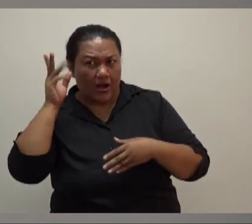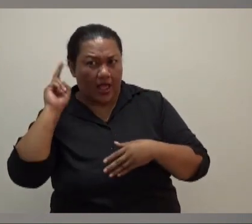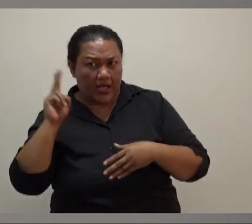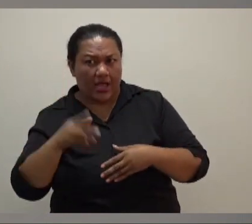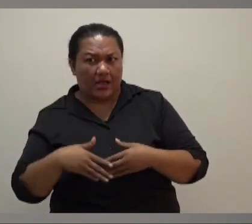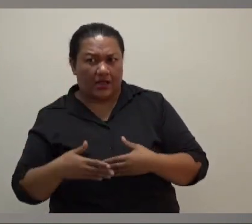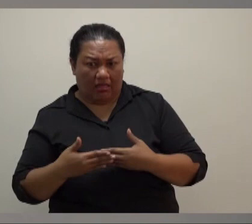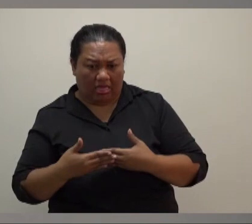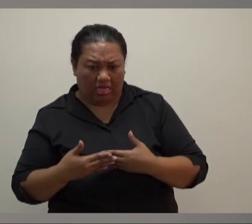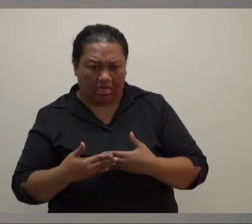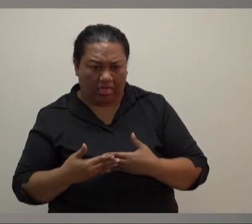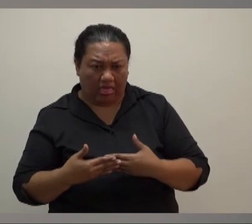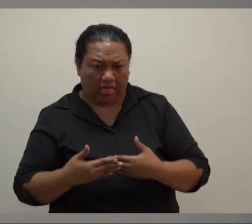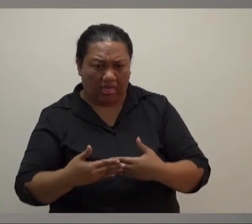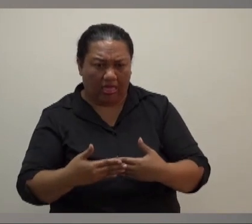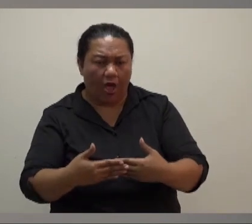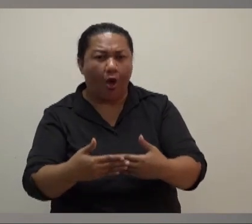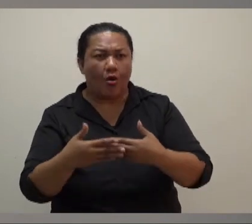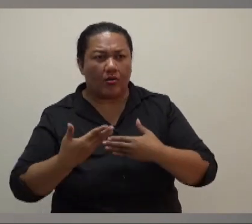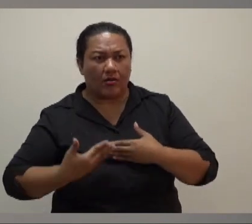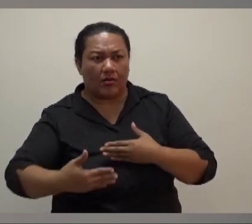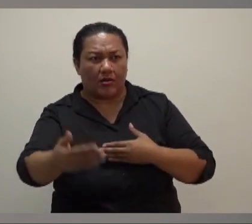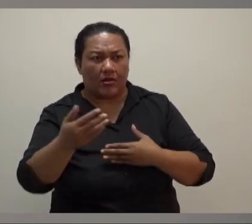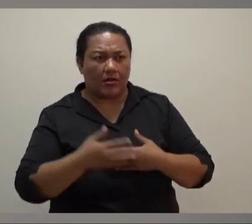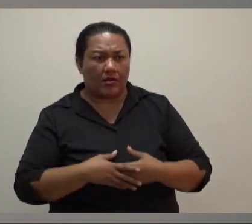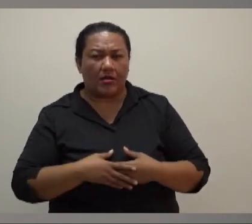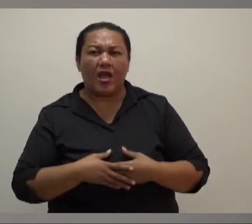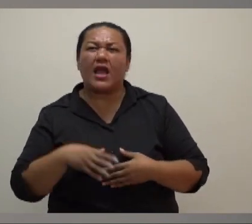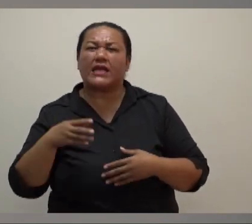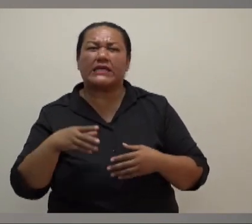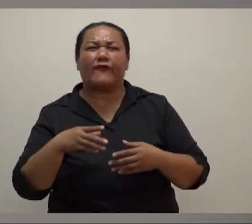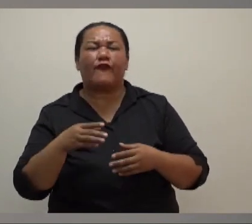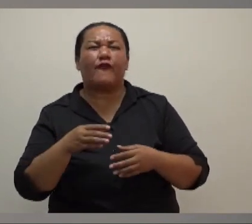in time for the 5-year-olds to 12-year-olds to get vaccinated.